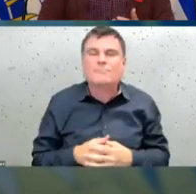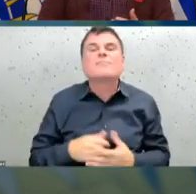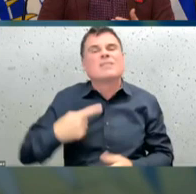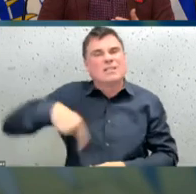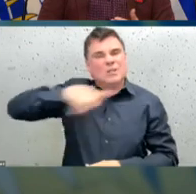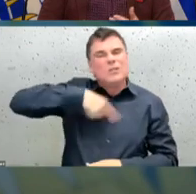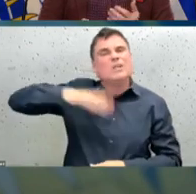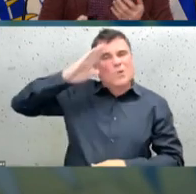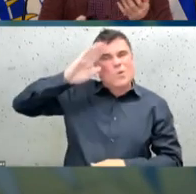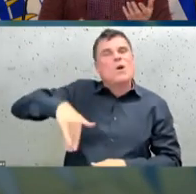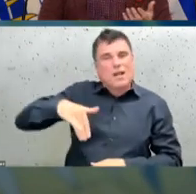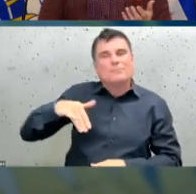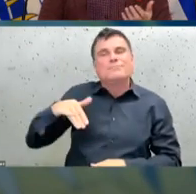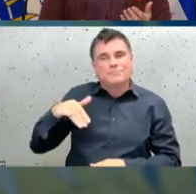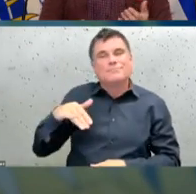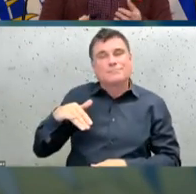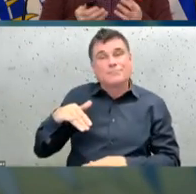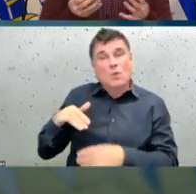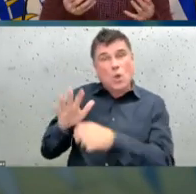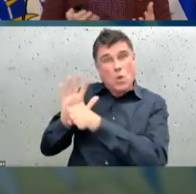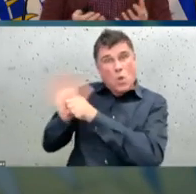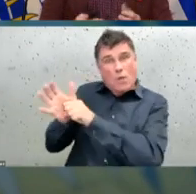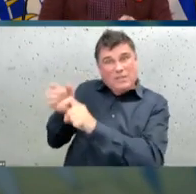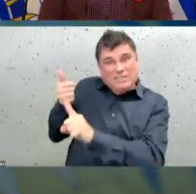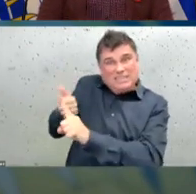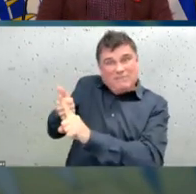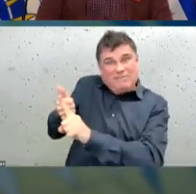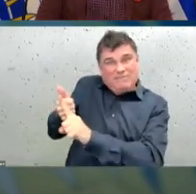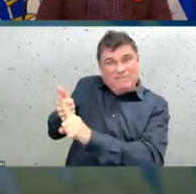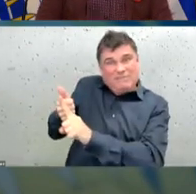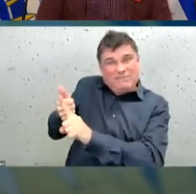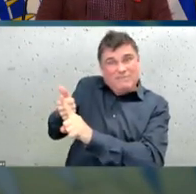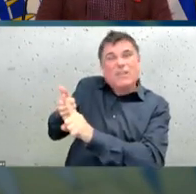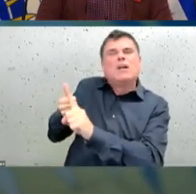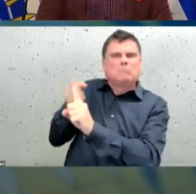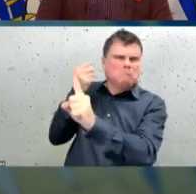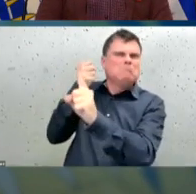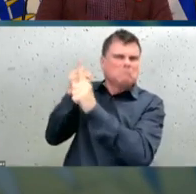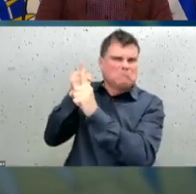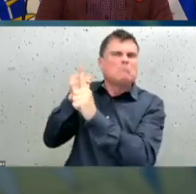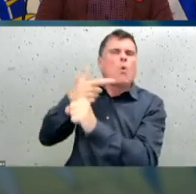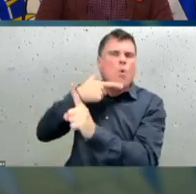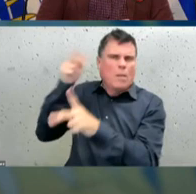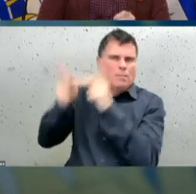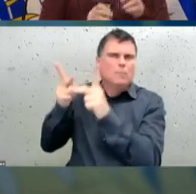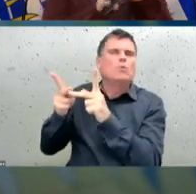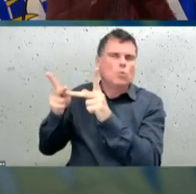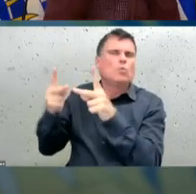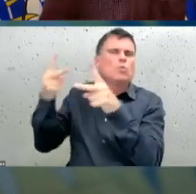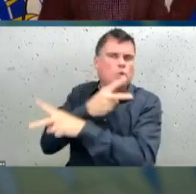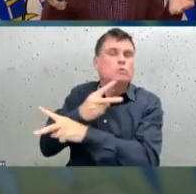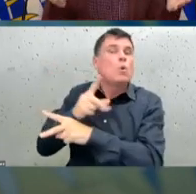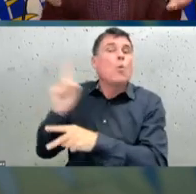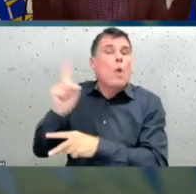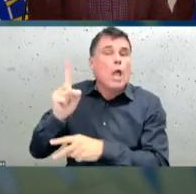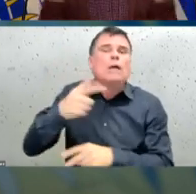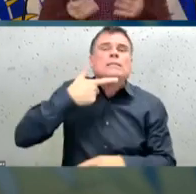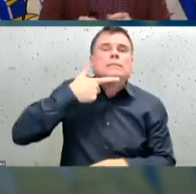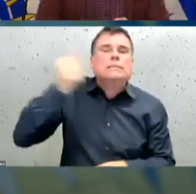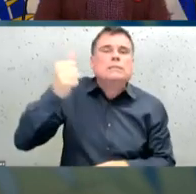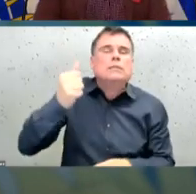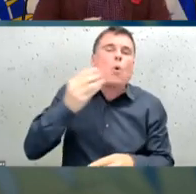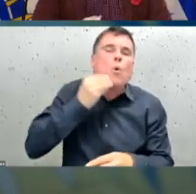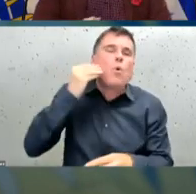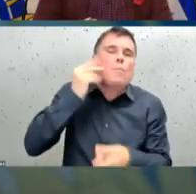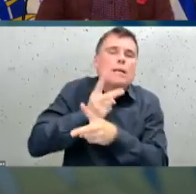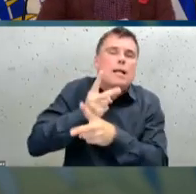on older people in long-term care homes if it gets into that setting. And this is a summary, we